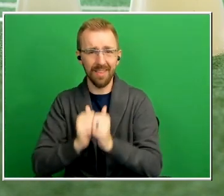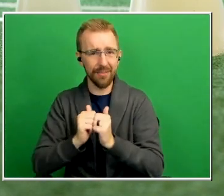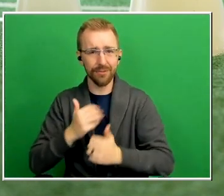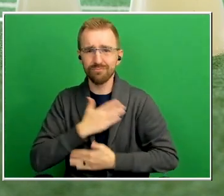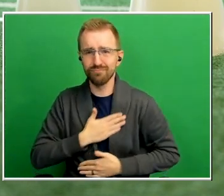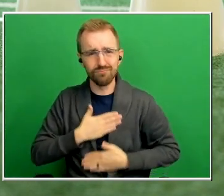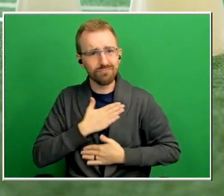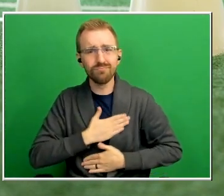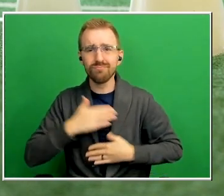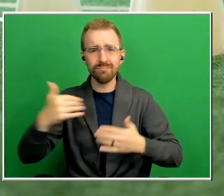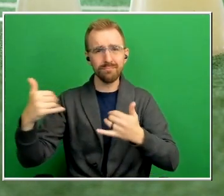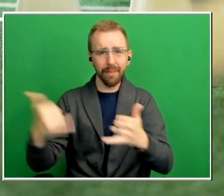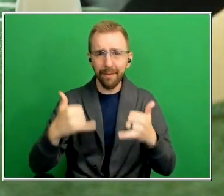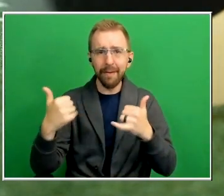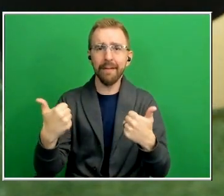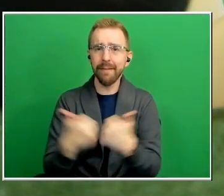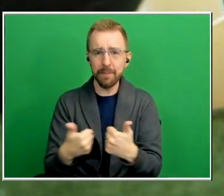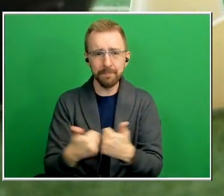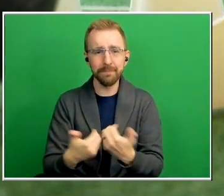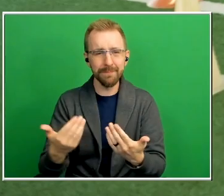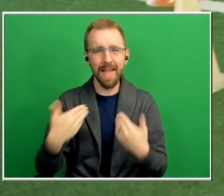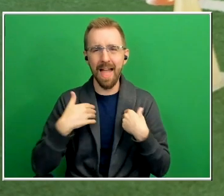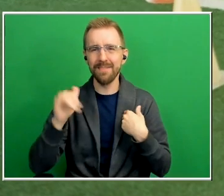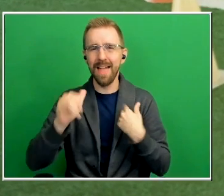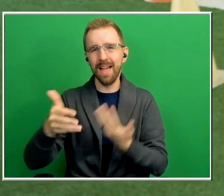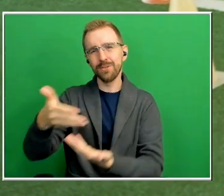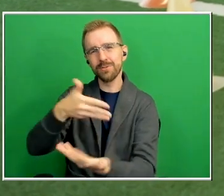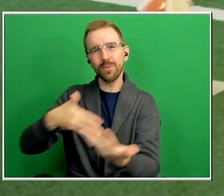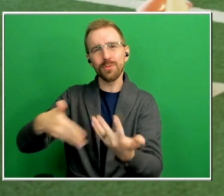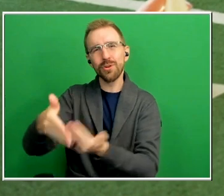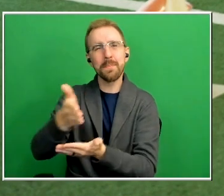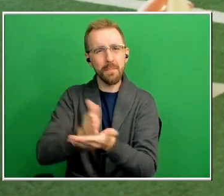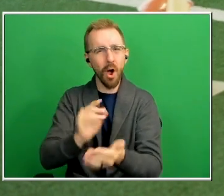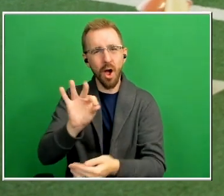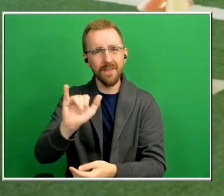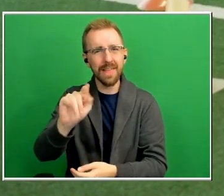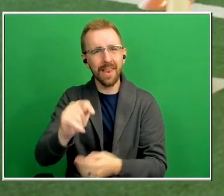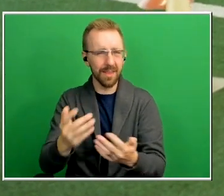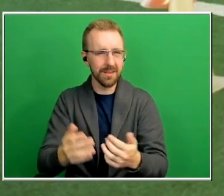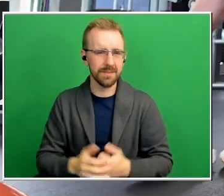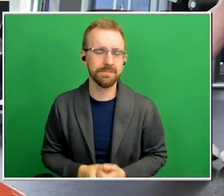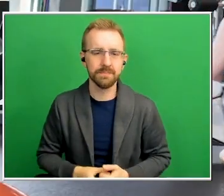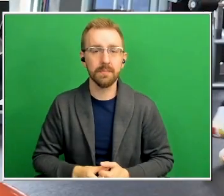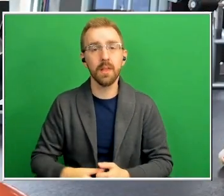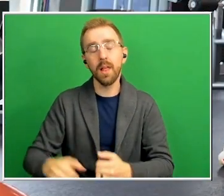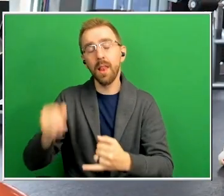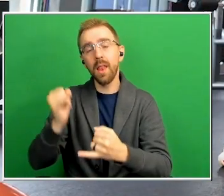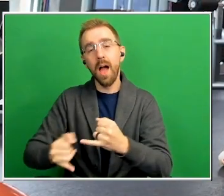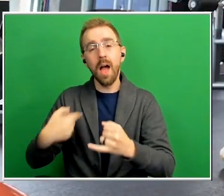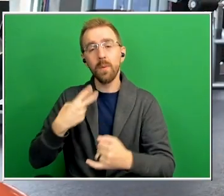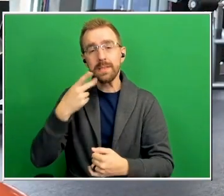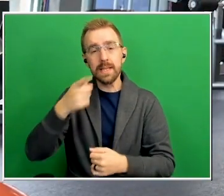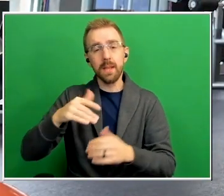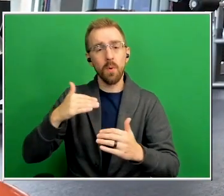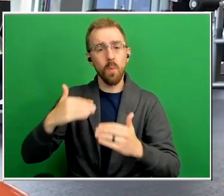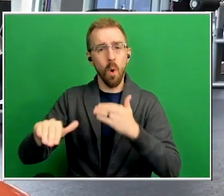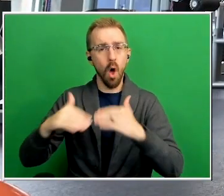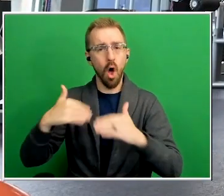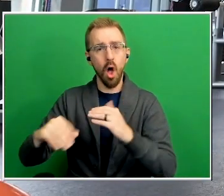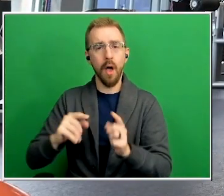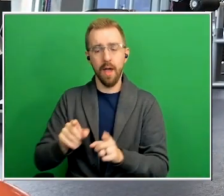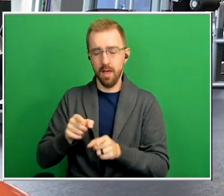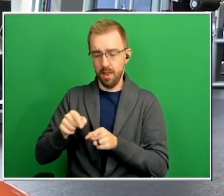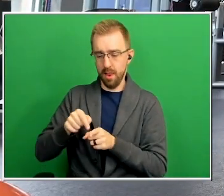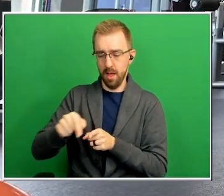a game and kind of have that social aspect of things and then finally we see the guys walking a line they're doing their the